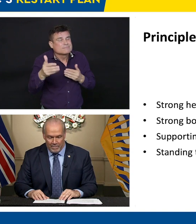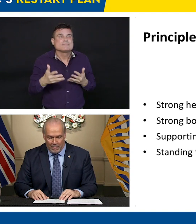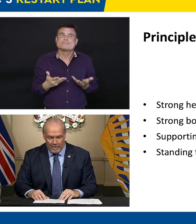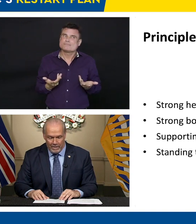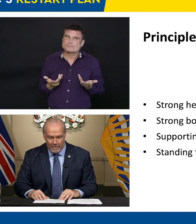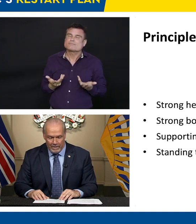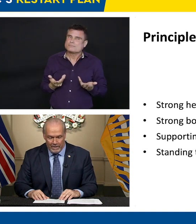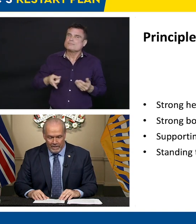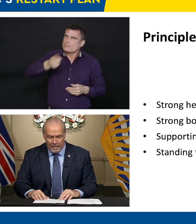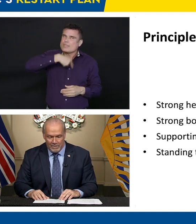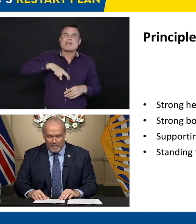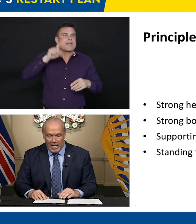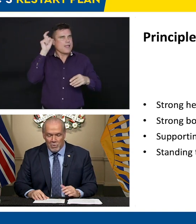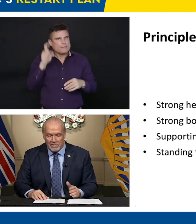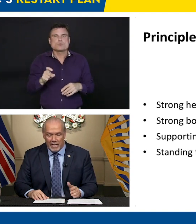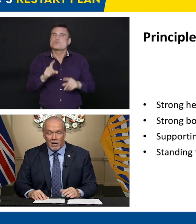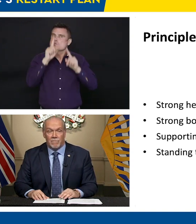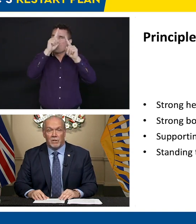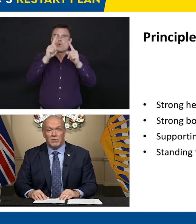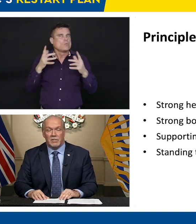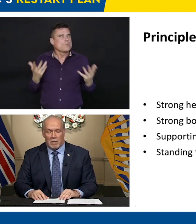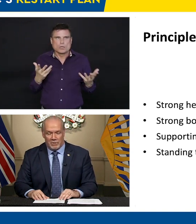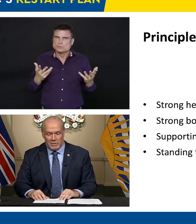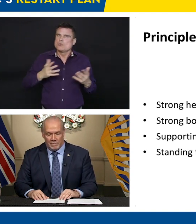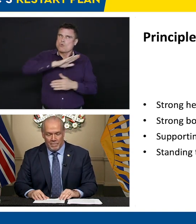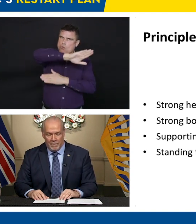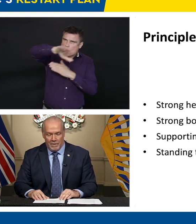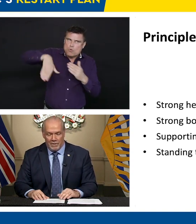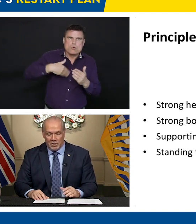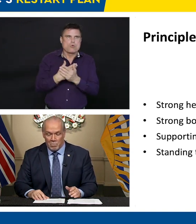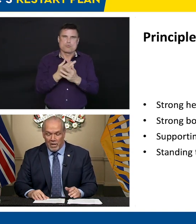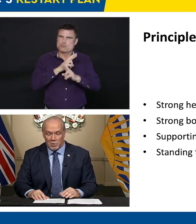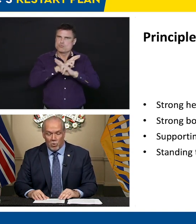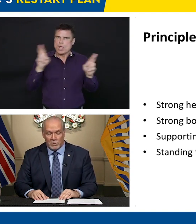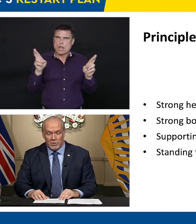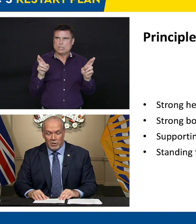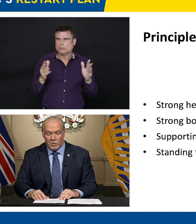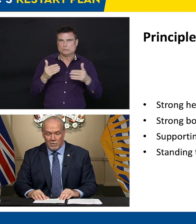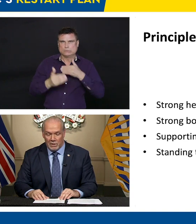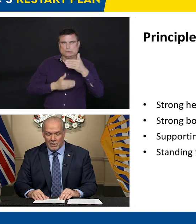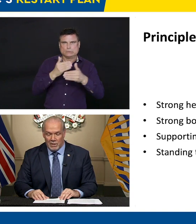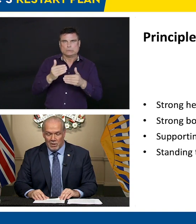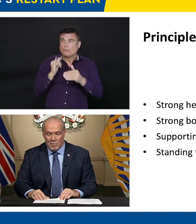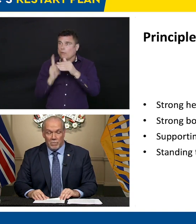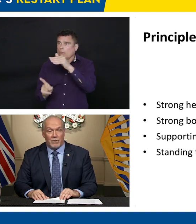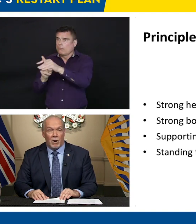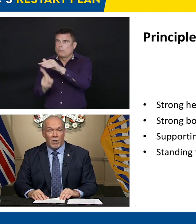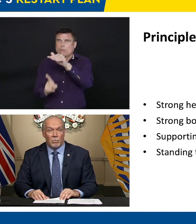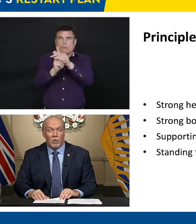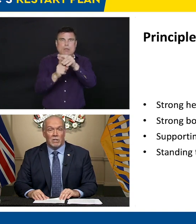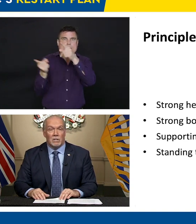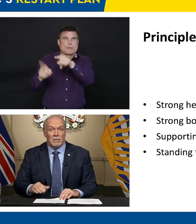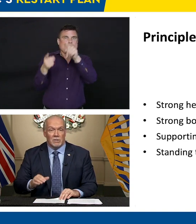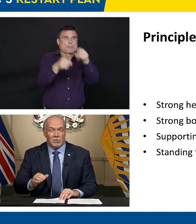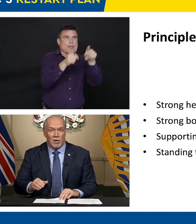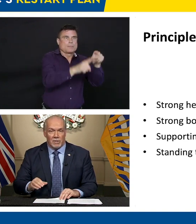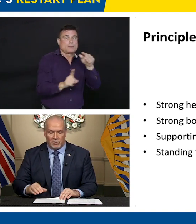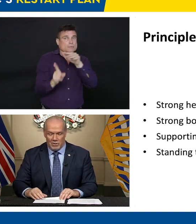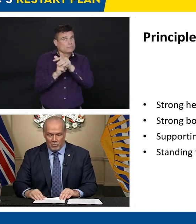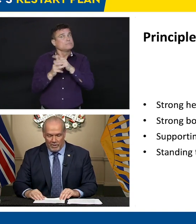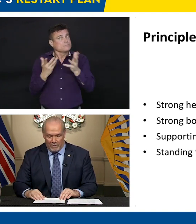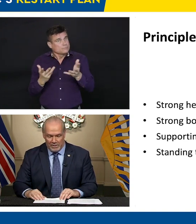recovery. Today, we take our first steps. There's much more to do, but the hard work